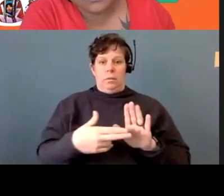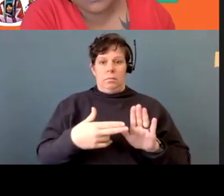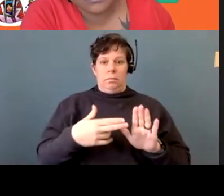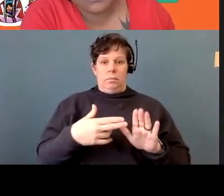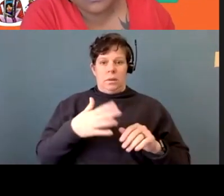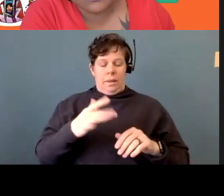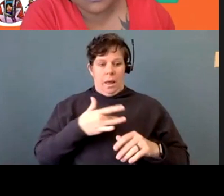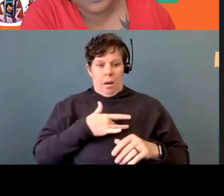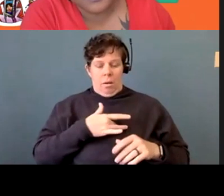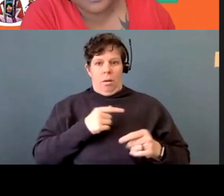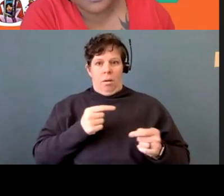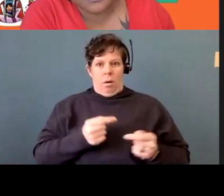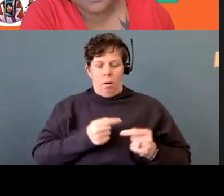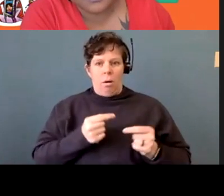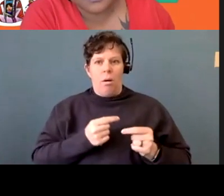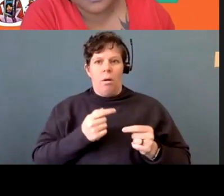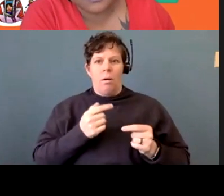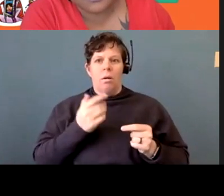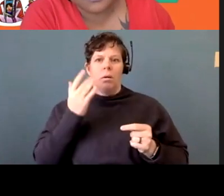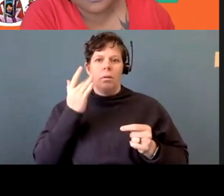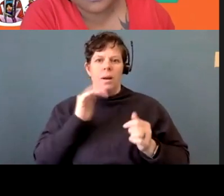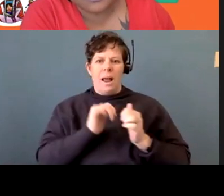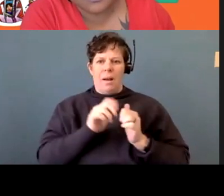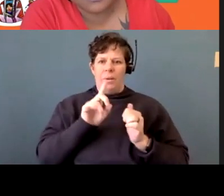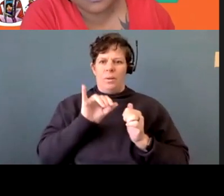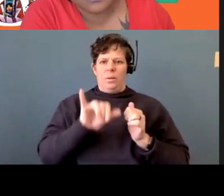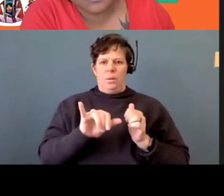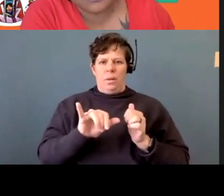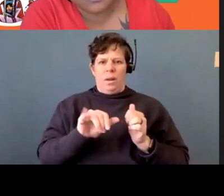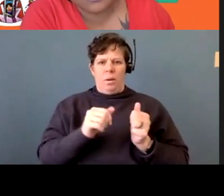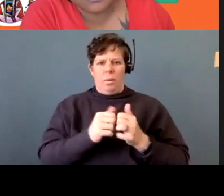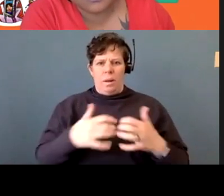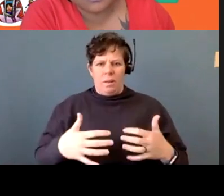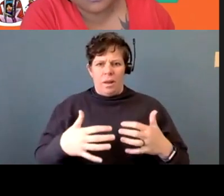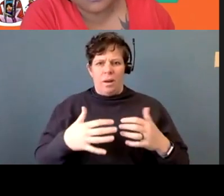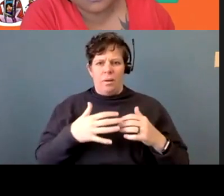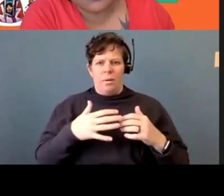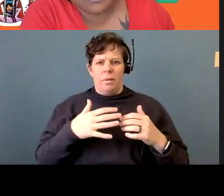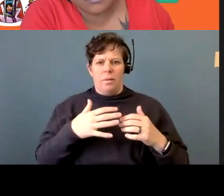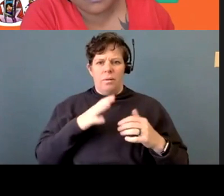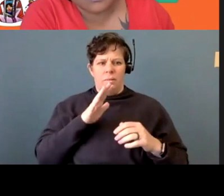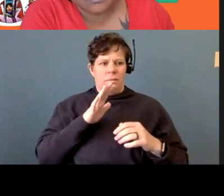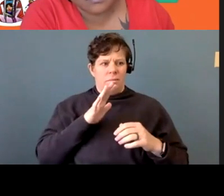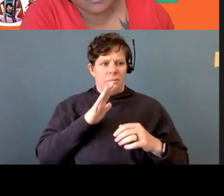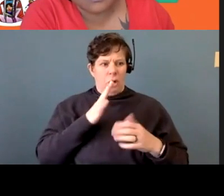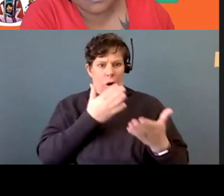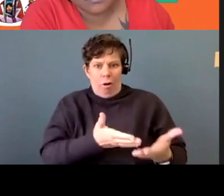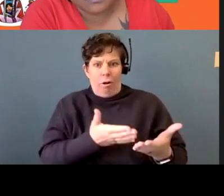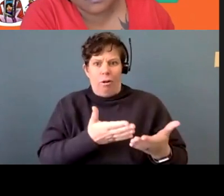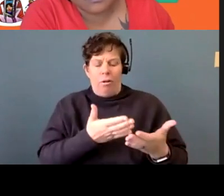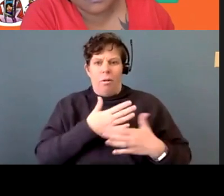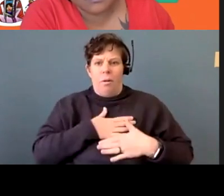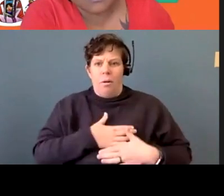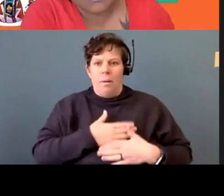hurt a lot because how can you do that without, without her, you know, they,